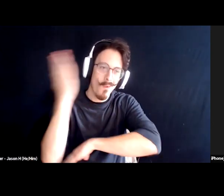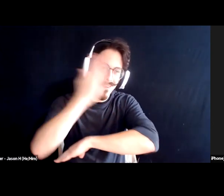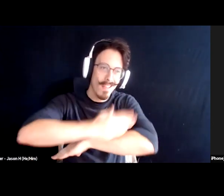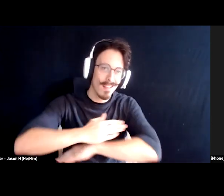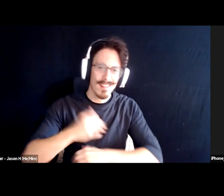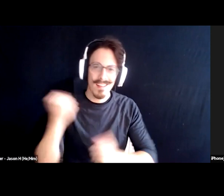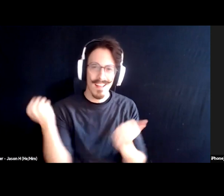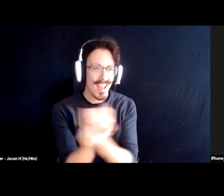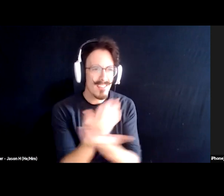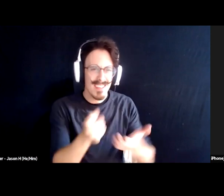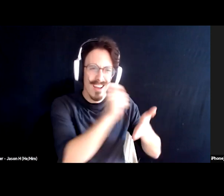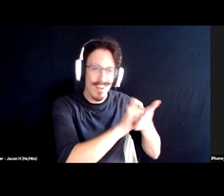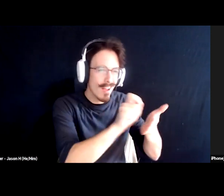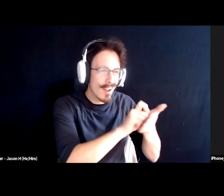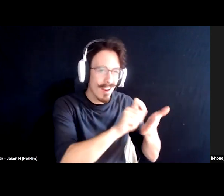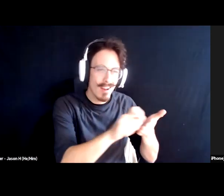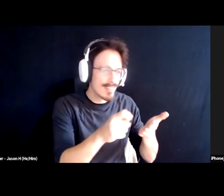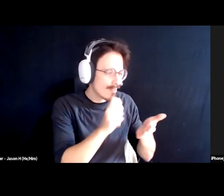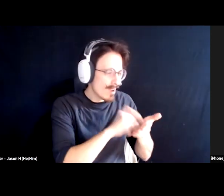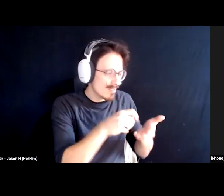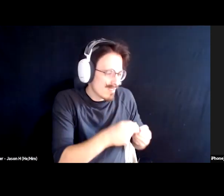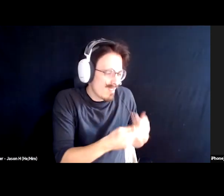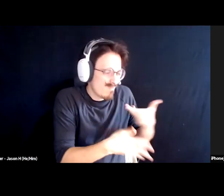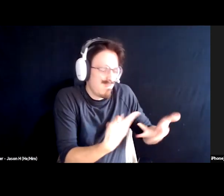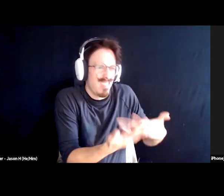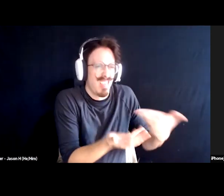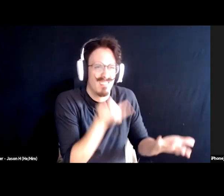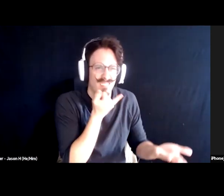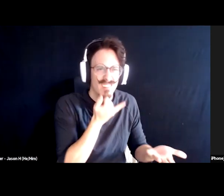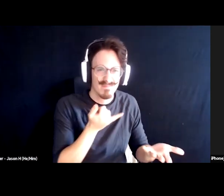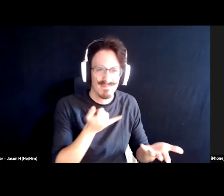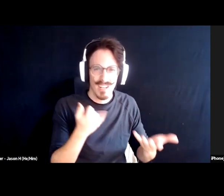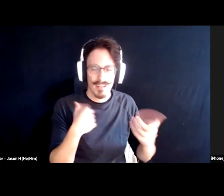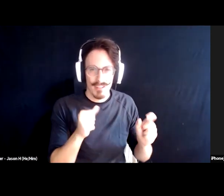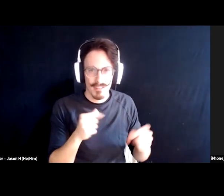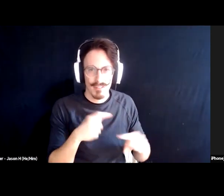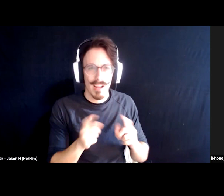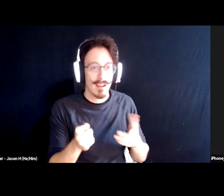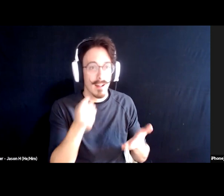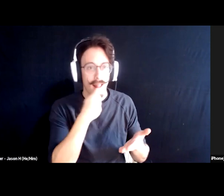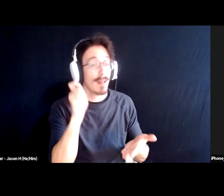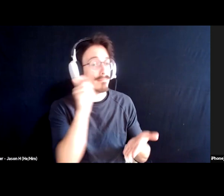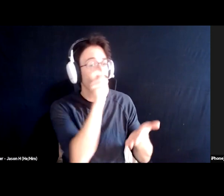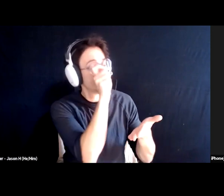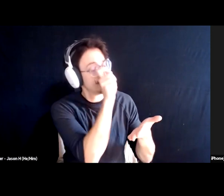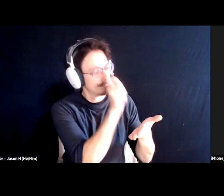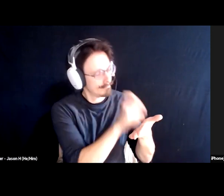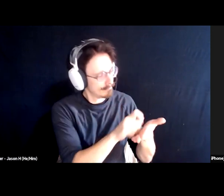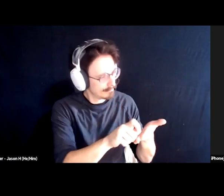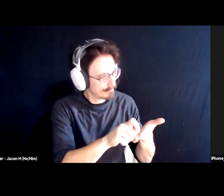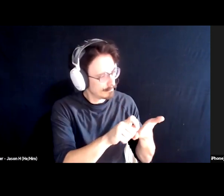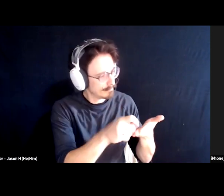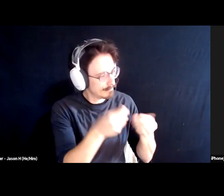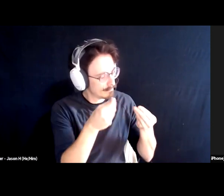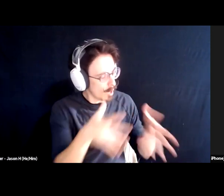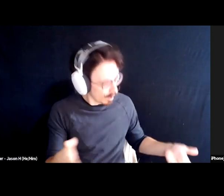everything i write just comes out wrong i put my pen to paper eat my pen and poop it's gone